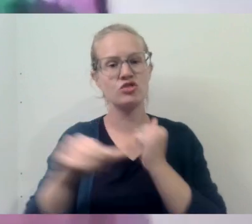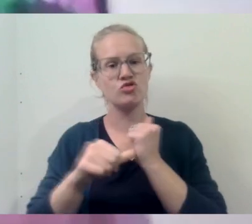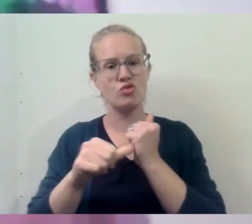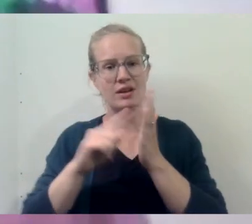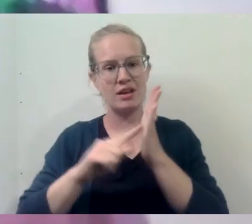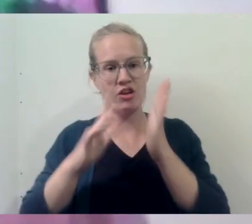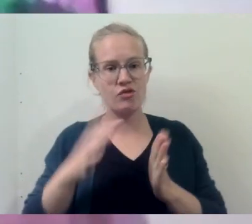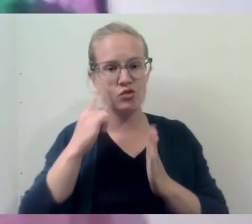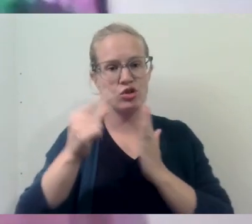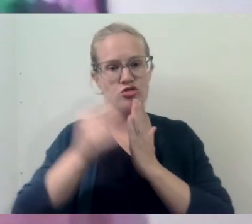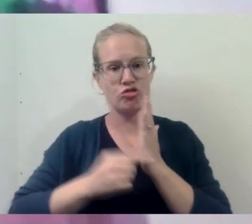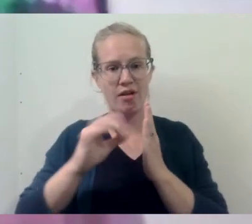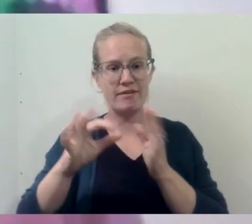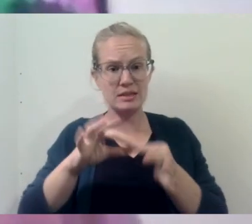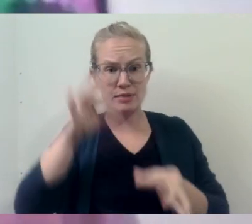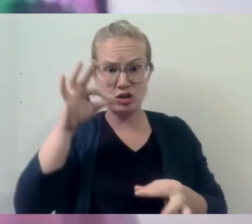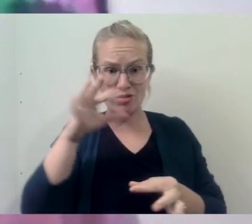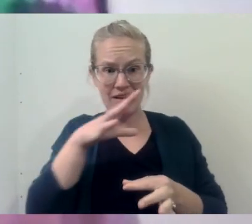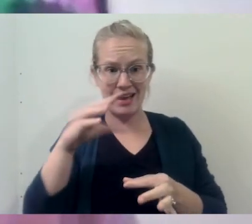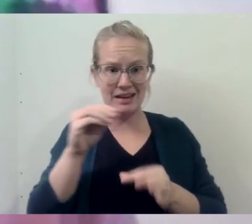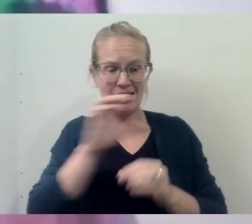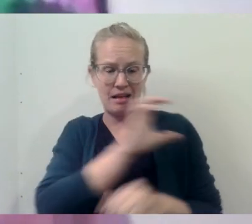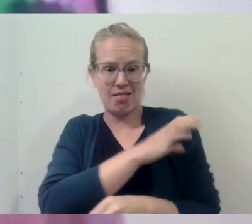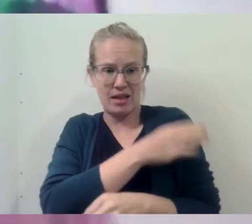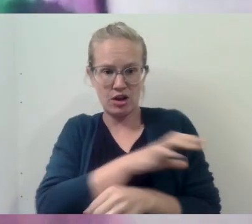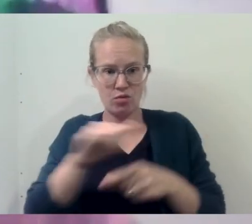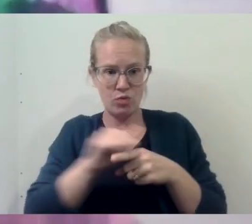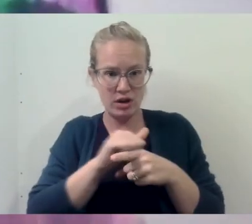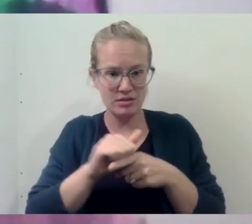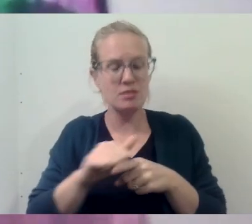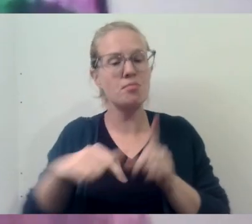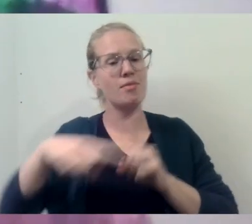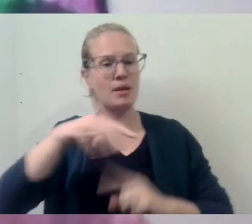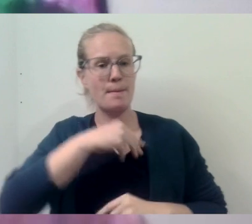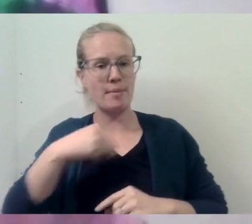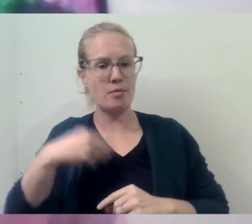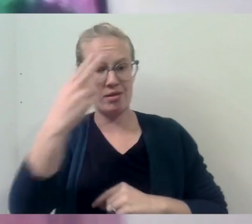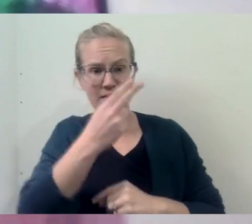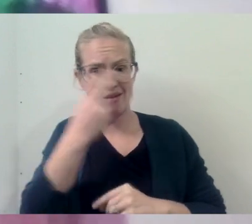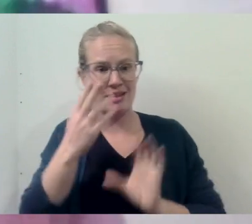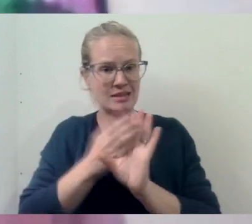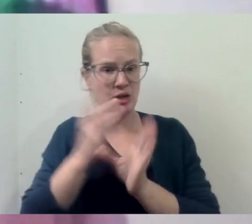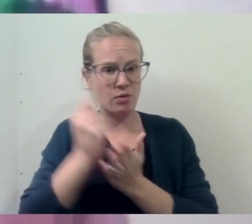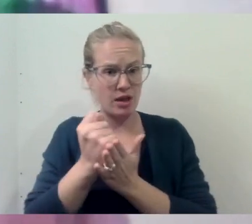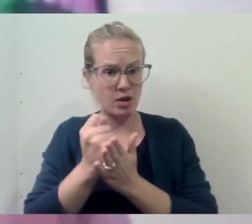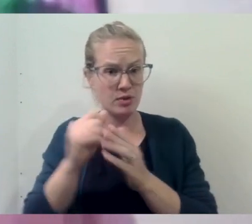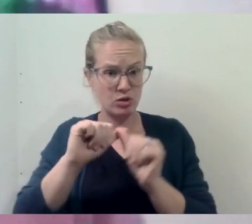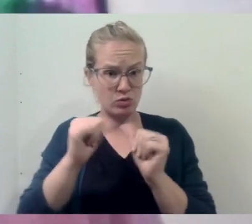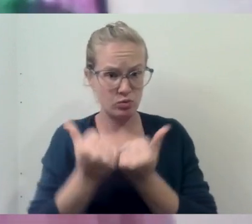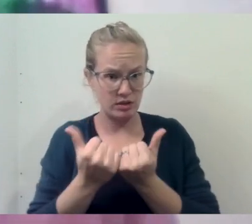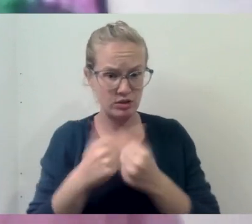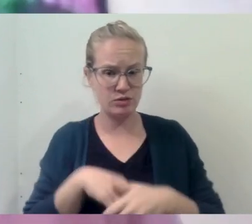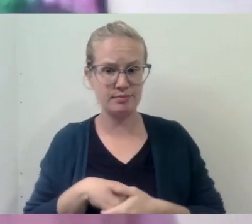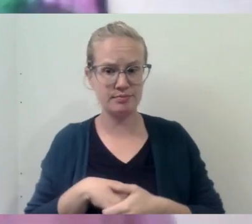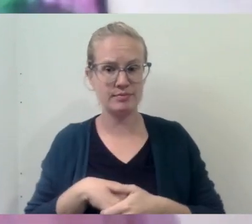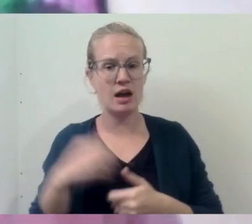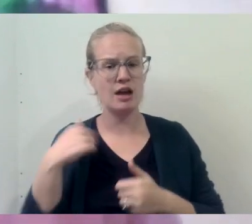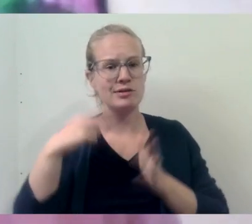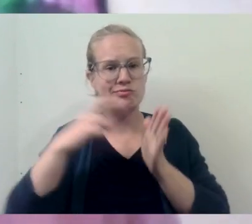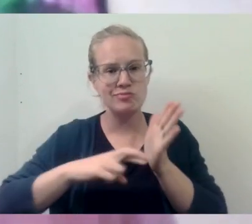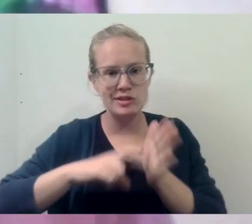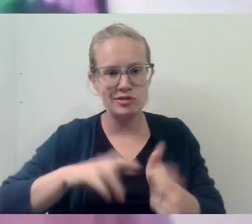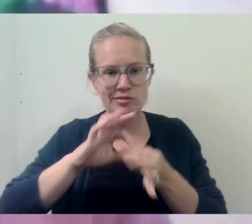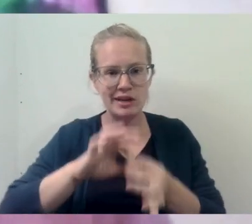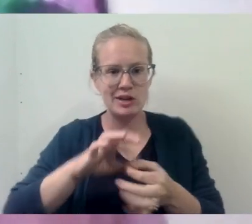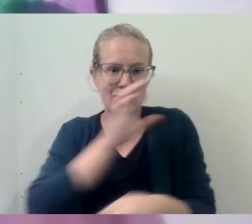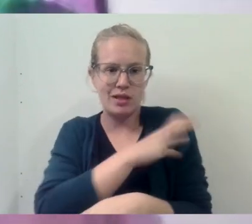editor for the Journal of Spirituality and Clinical Practice and a member of the Catholic Psychotherapy Association. I do research